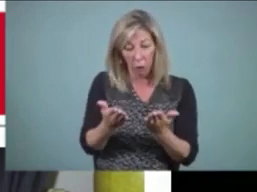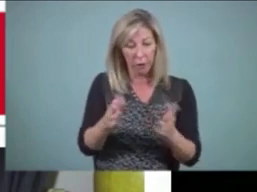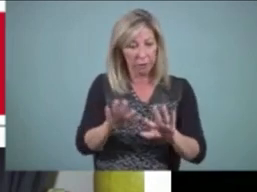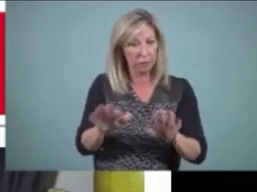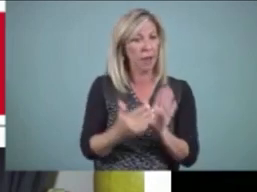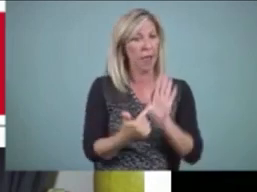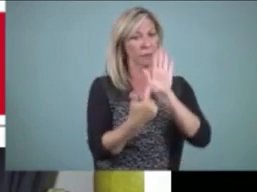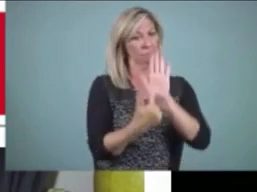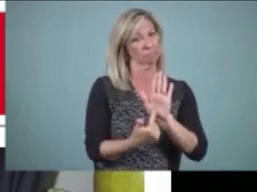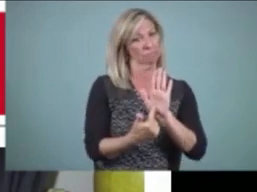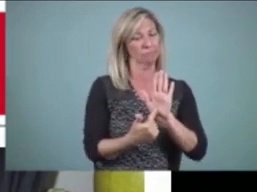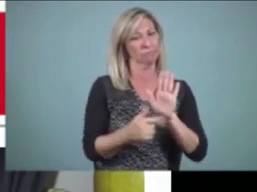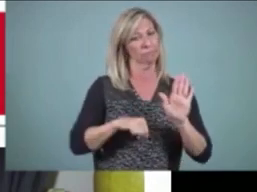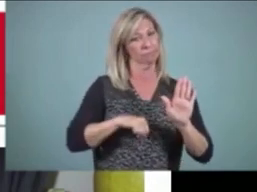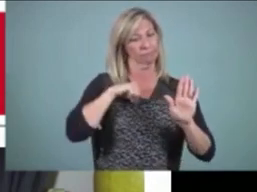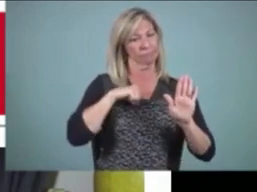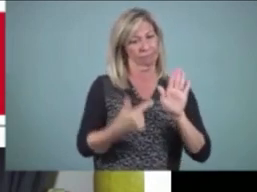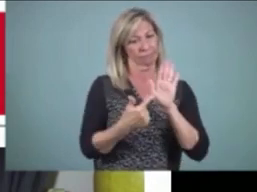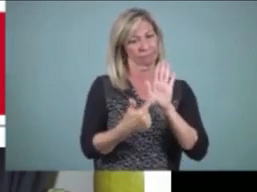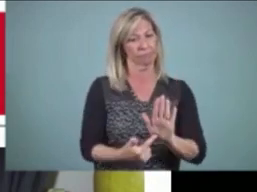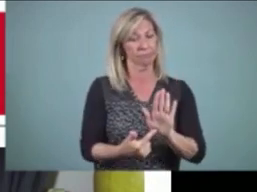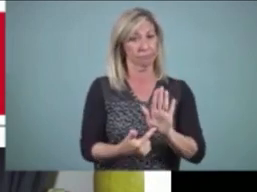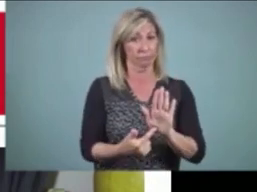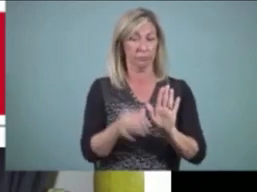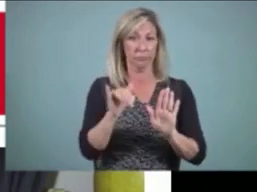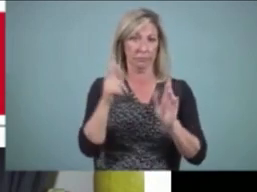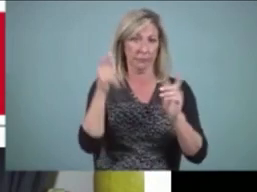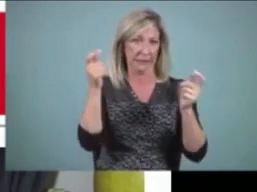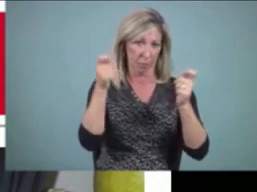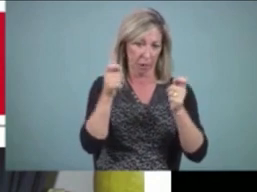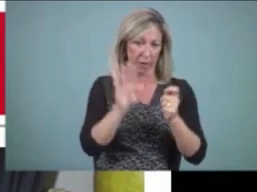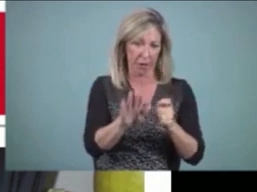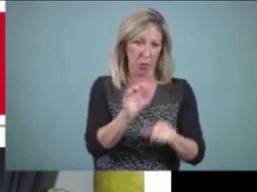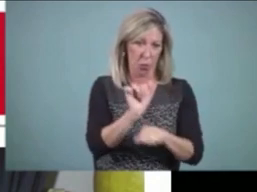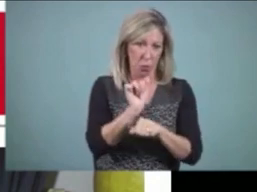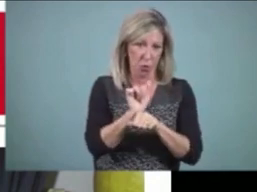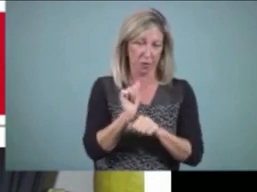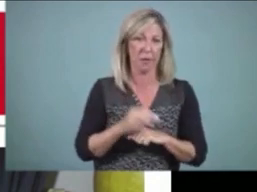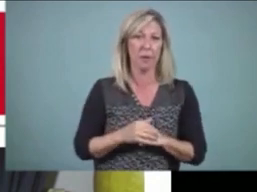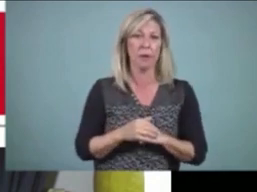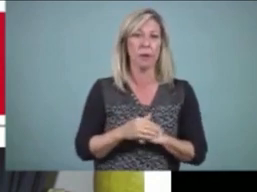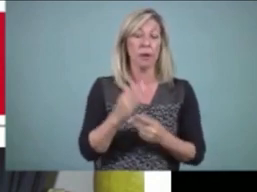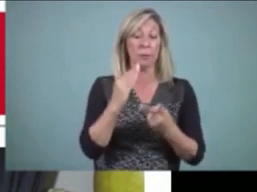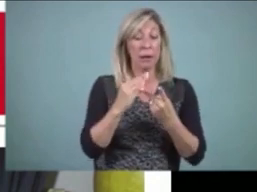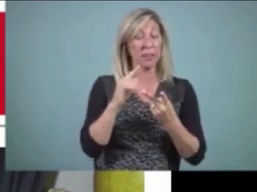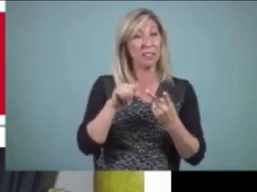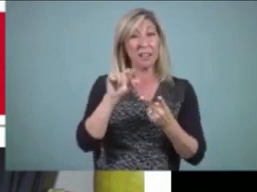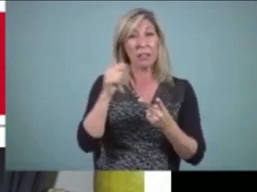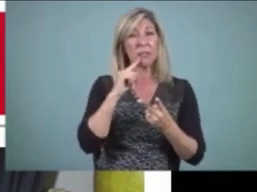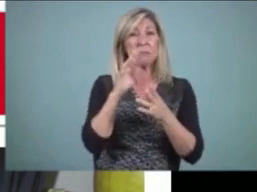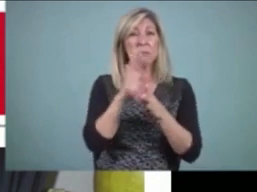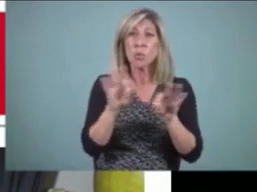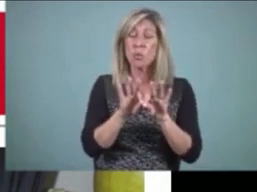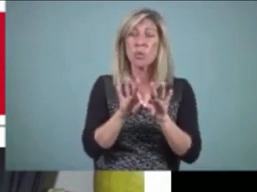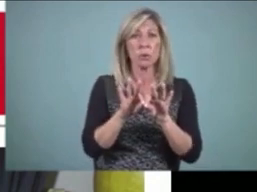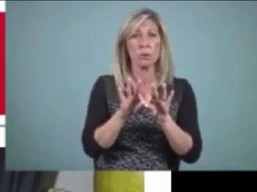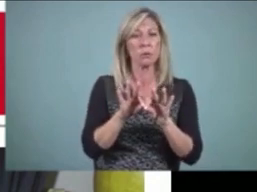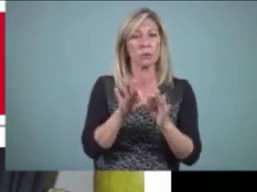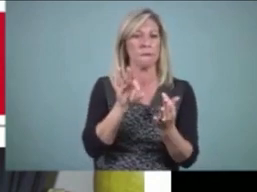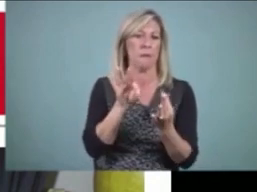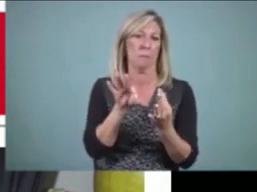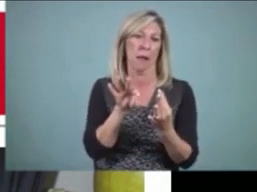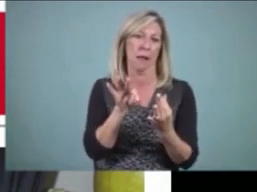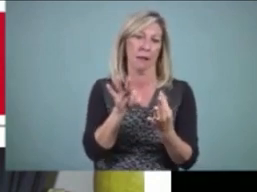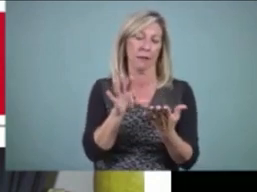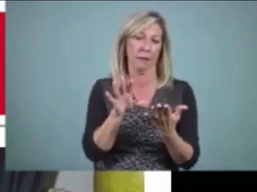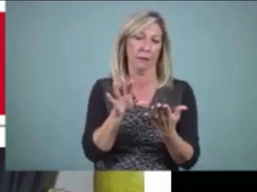celebration of completed work was part of author's chair. But a key aspect of author's chair is also getting feedback on what